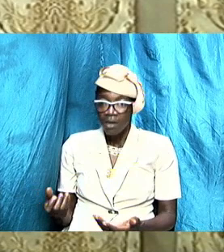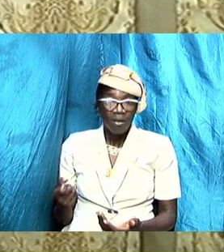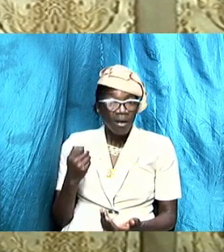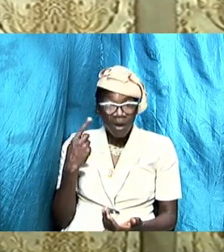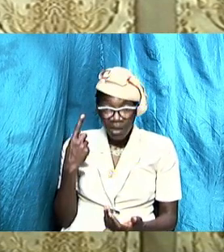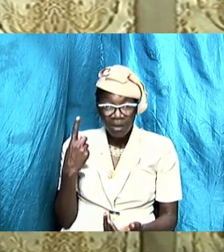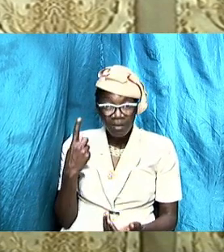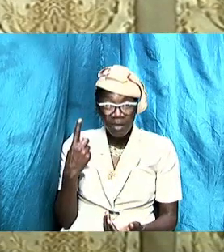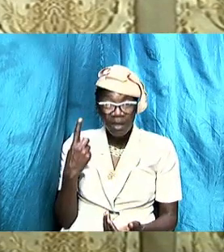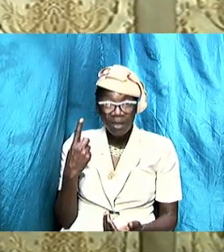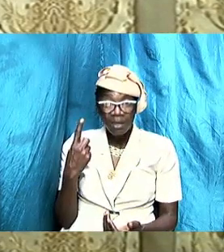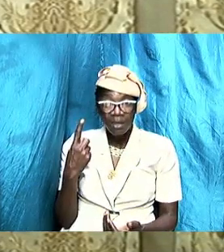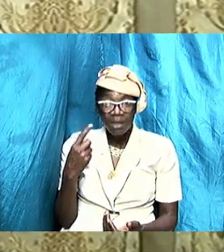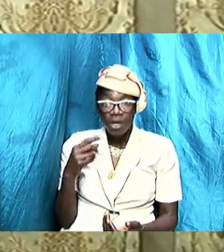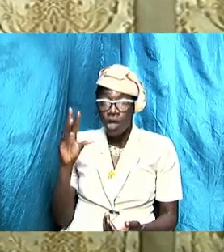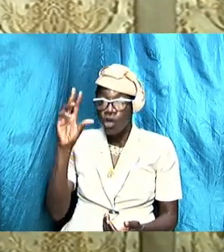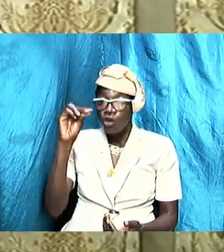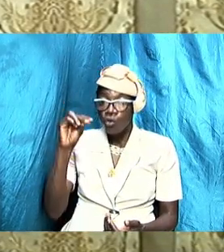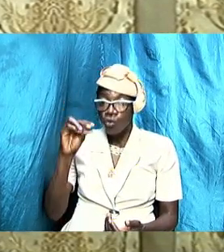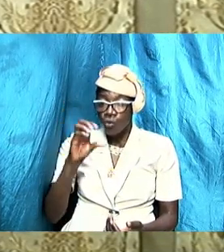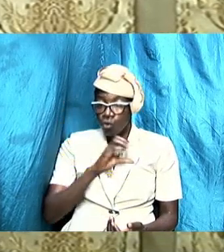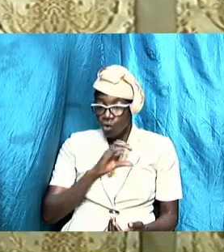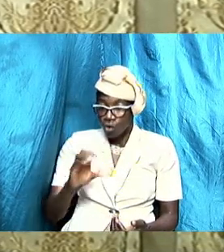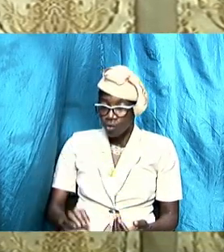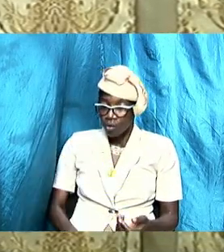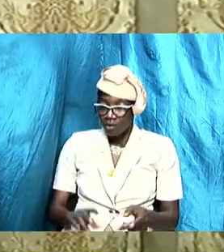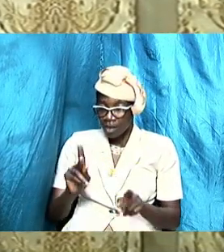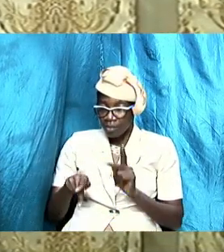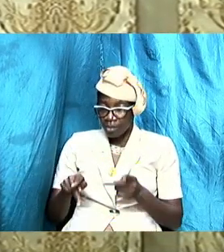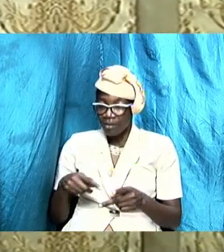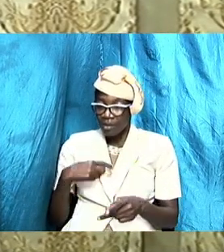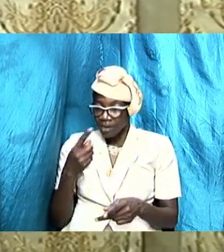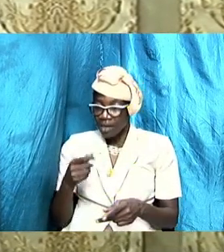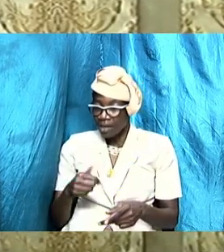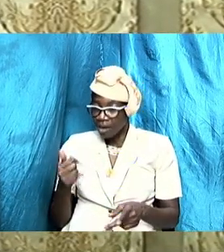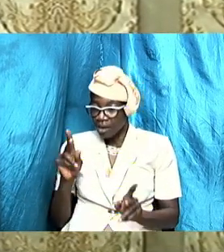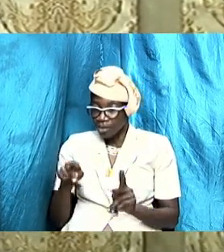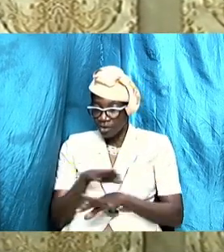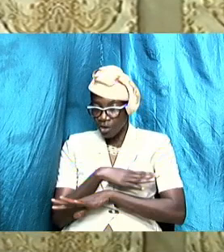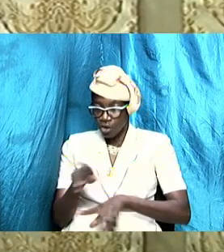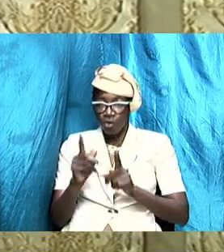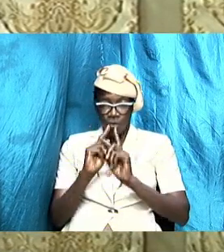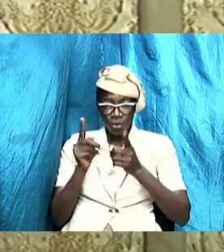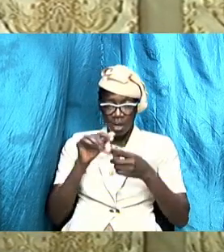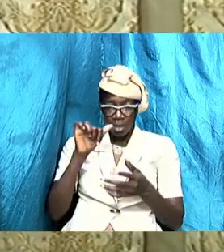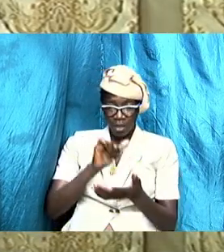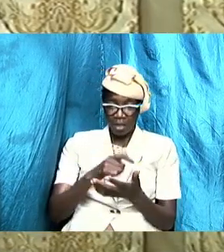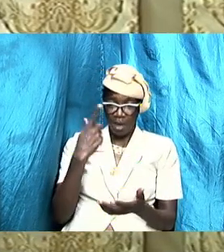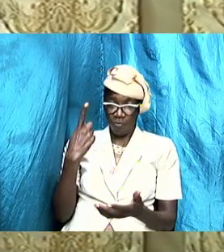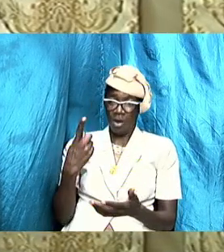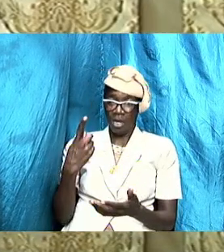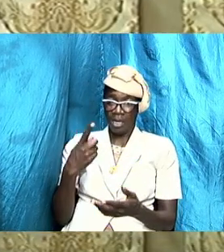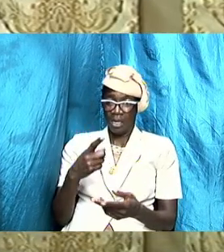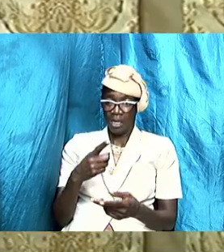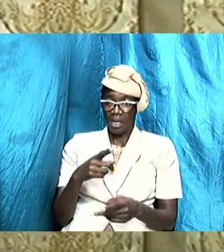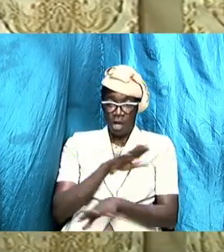and no Christian person should be telling another Christian person don't talk to that one don't talk to that one keep